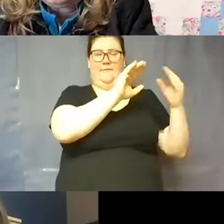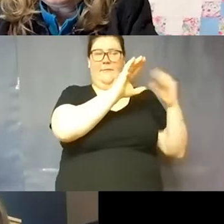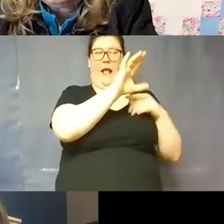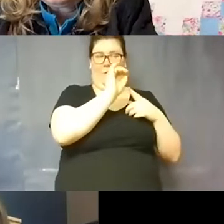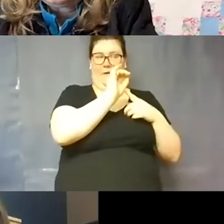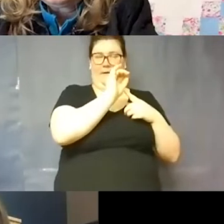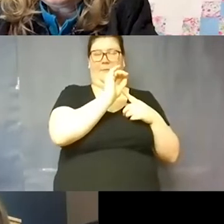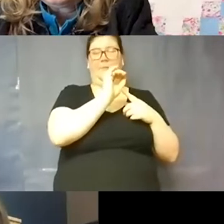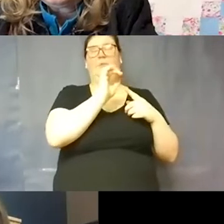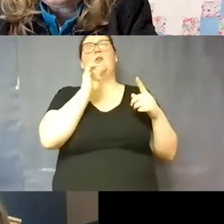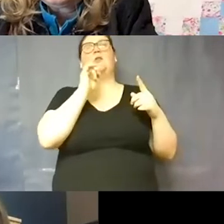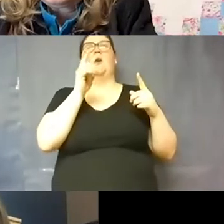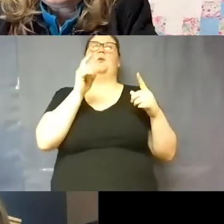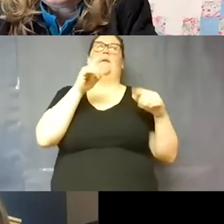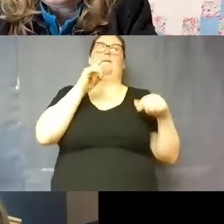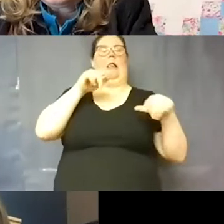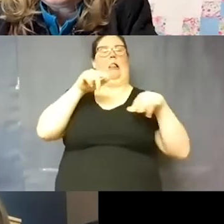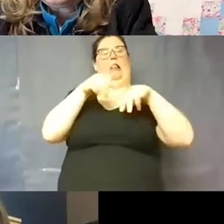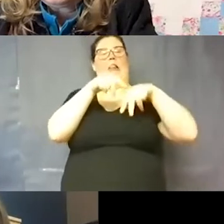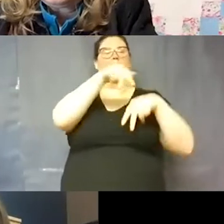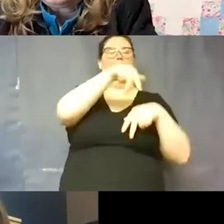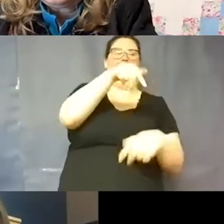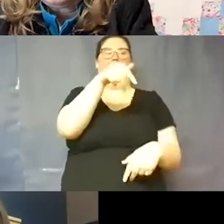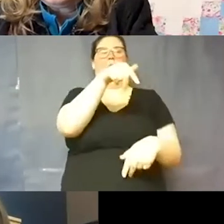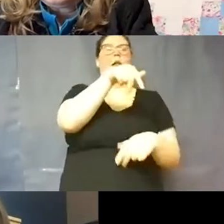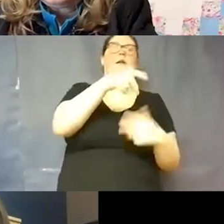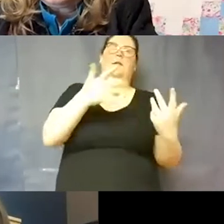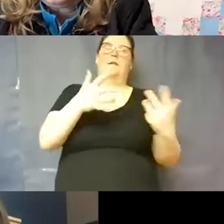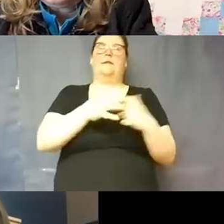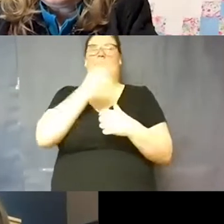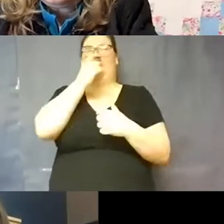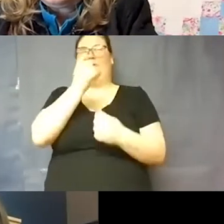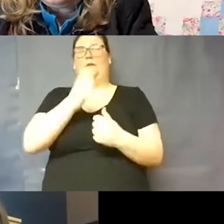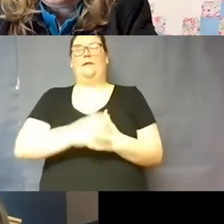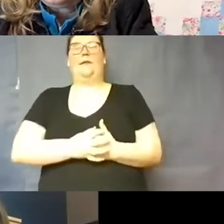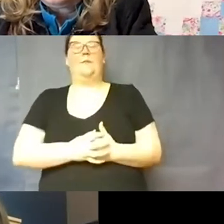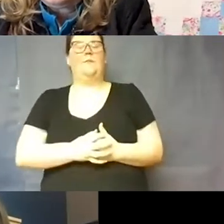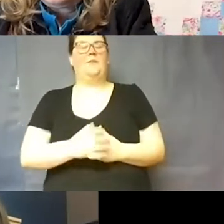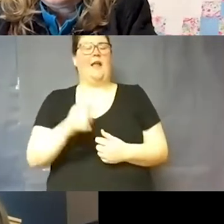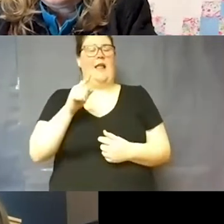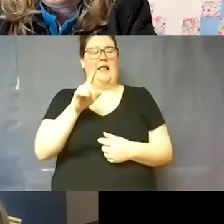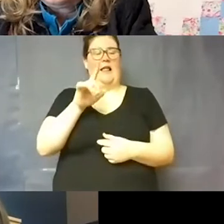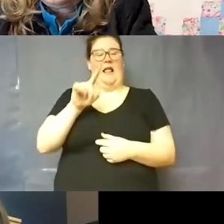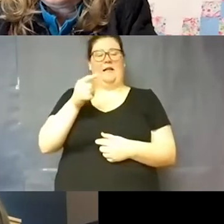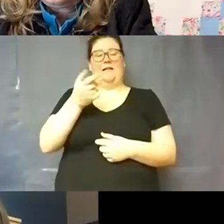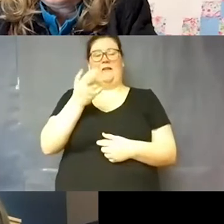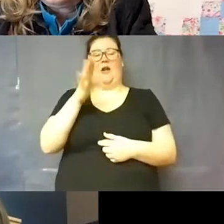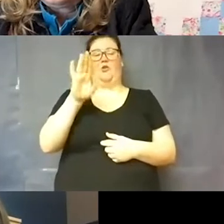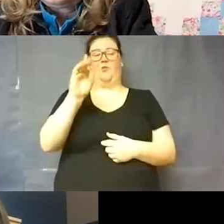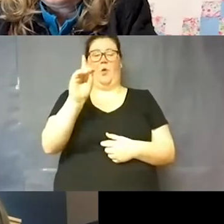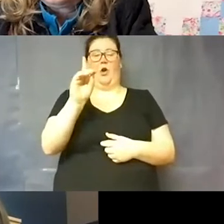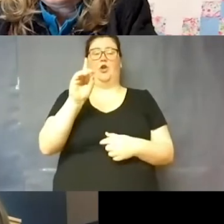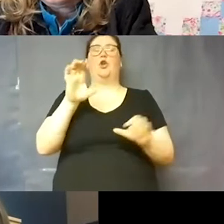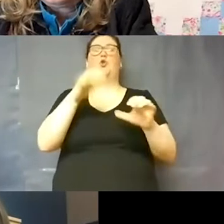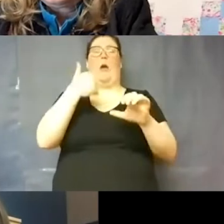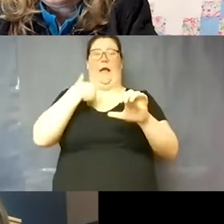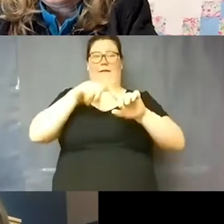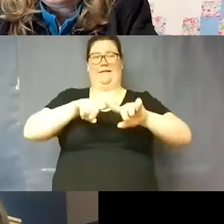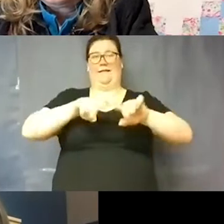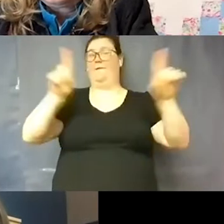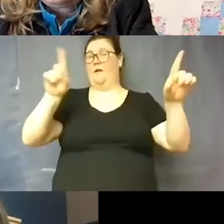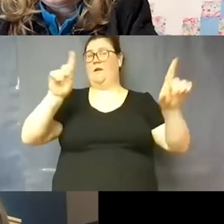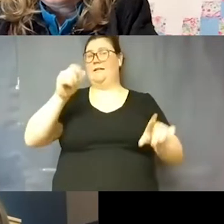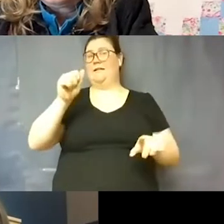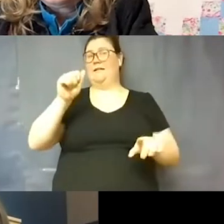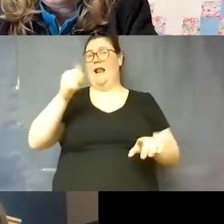um a little taste of both sides of the fence there um the dashboard there those two counties do have different dashboards but basically they